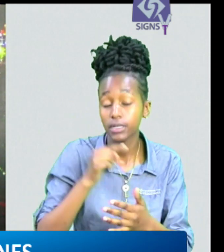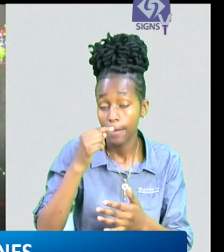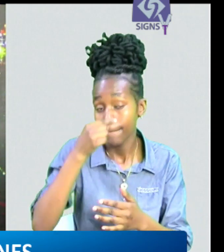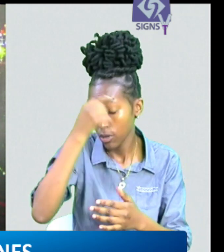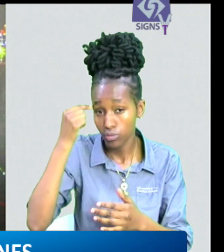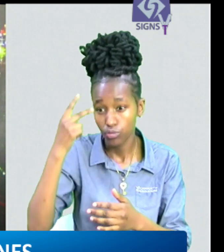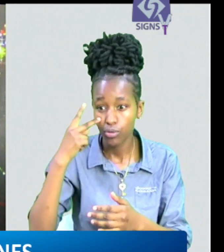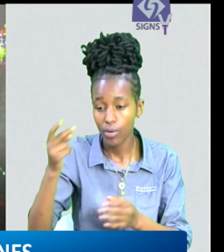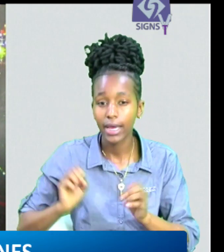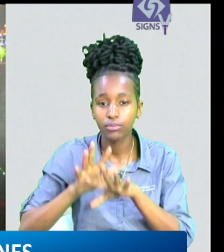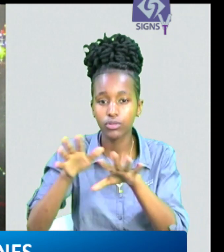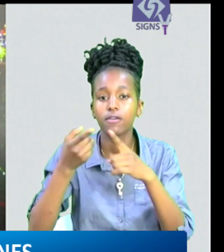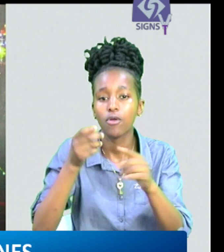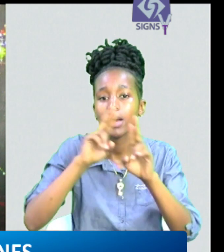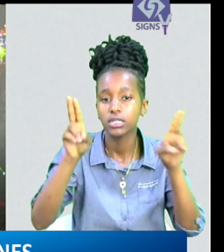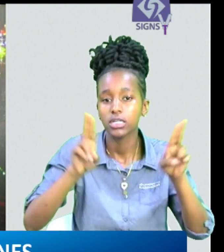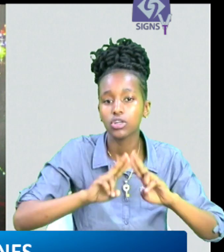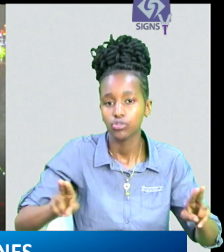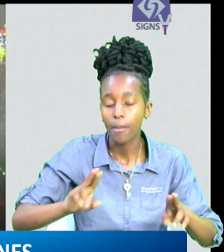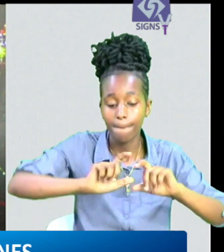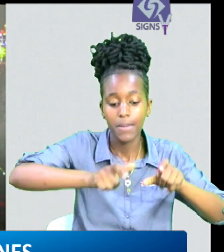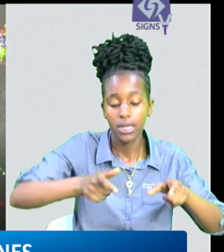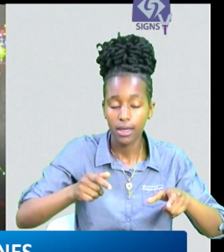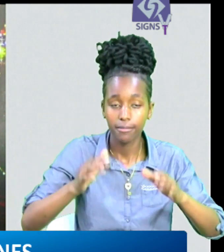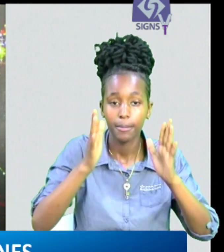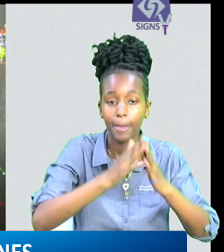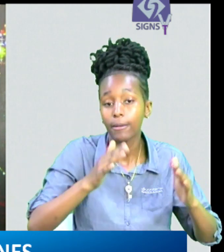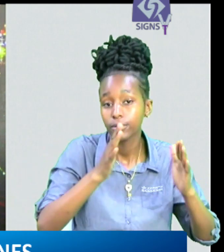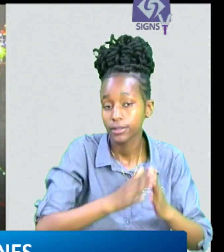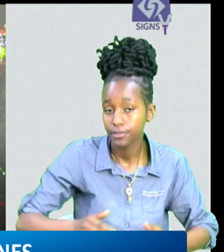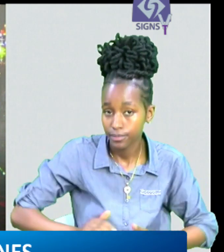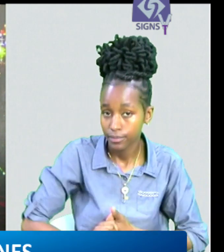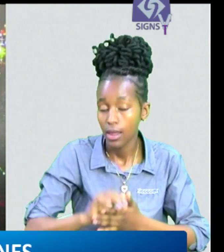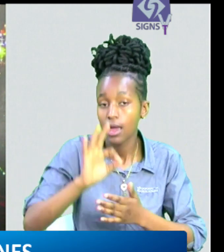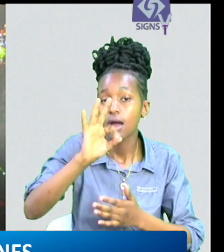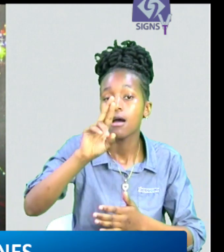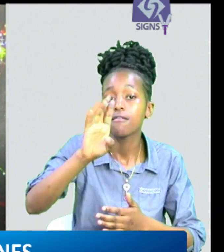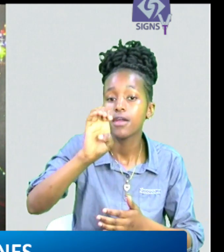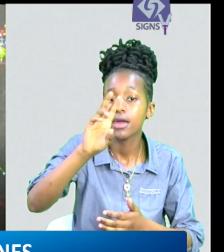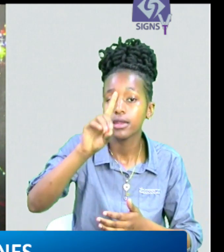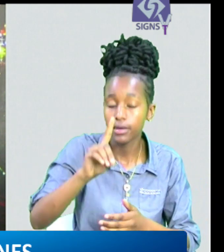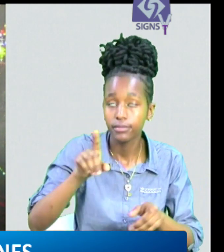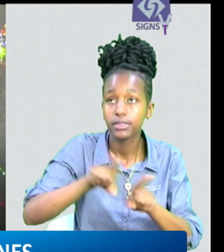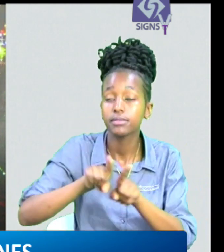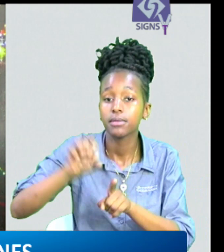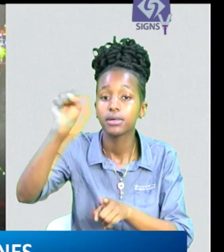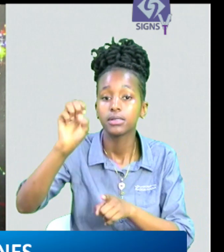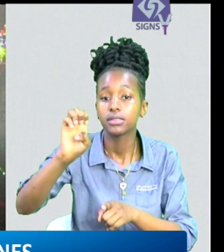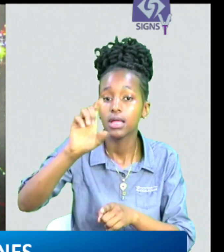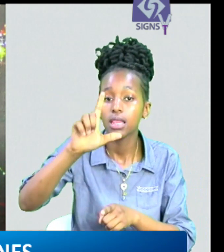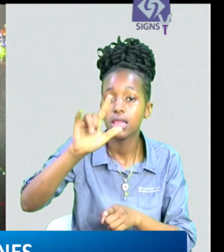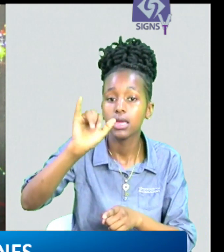children two years ago following an ex following an expose by an international media house